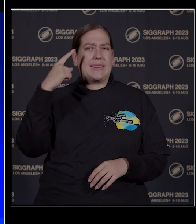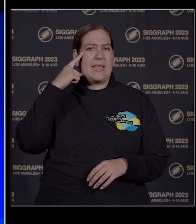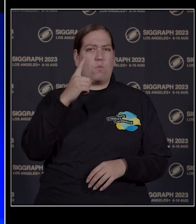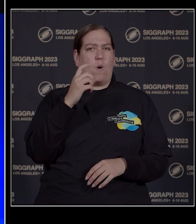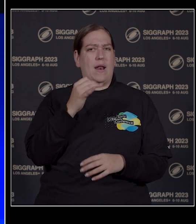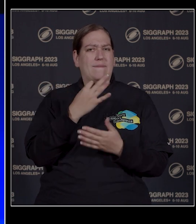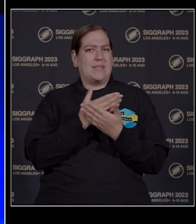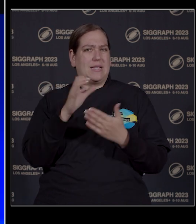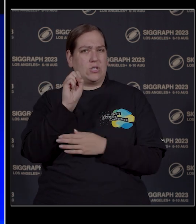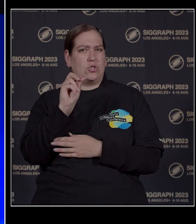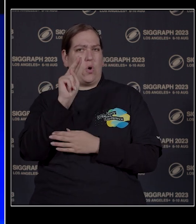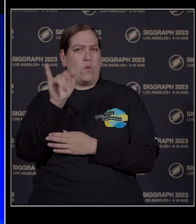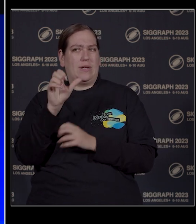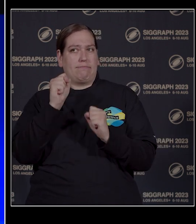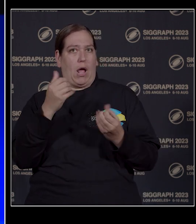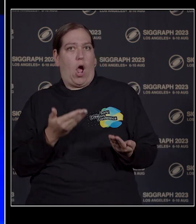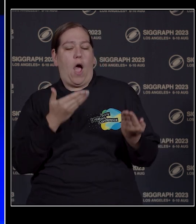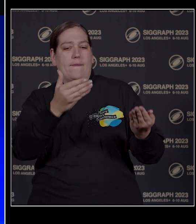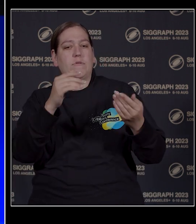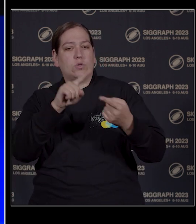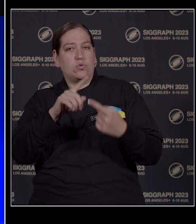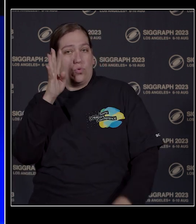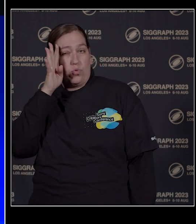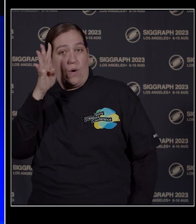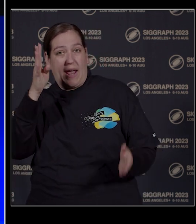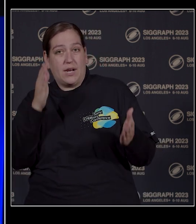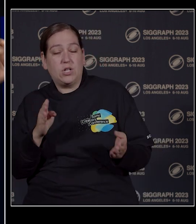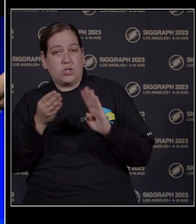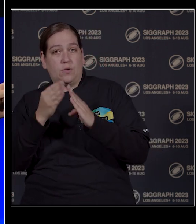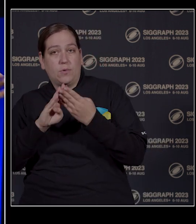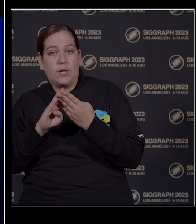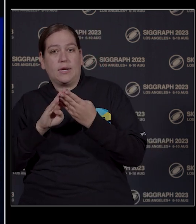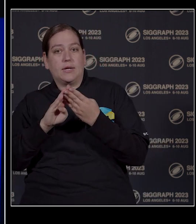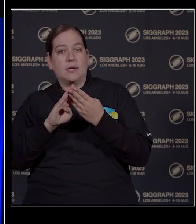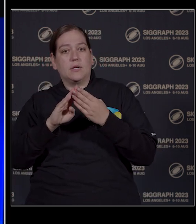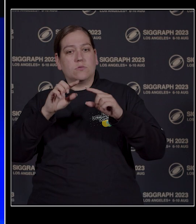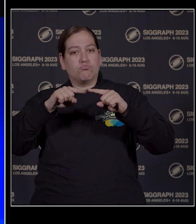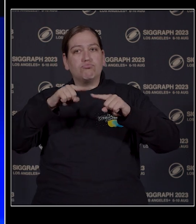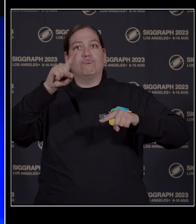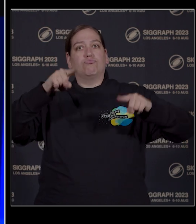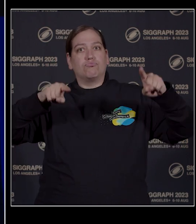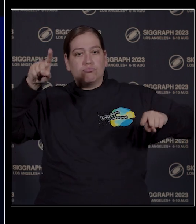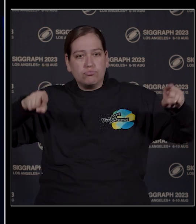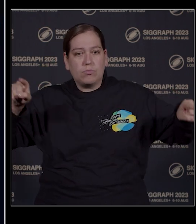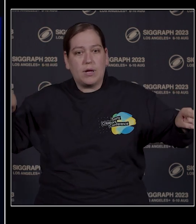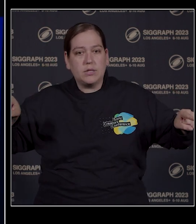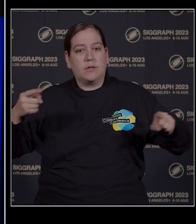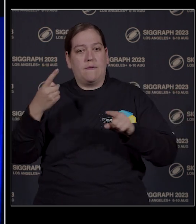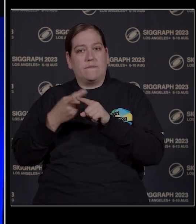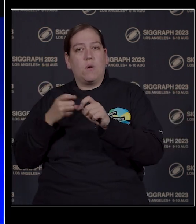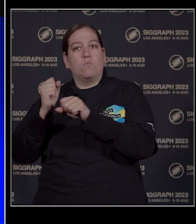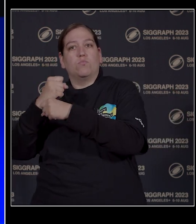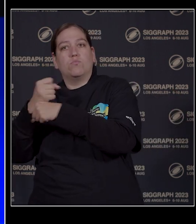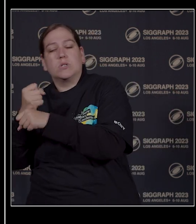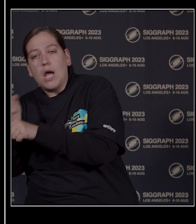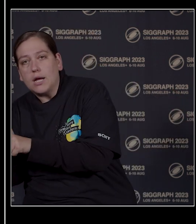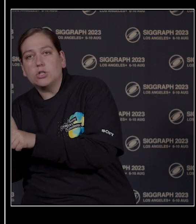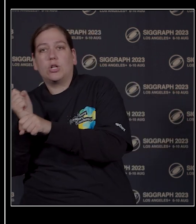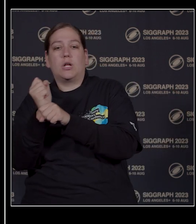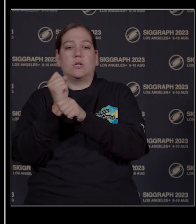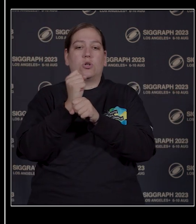offer to the creator's community is the range of technology, from the sensors, the motion capture, the production capability in the virtual space.